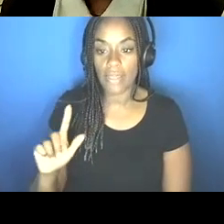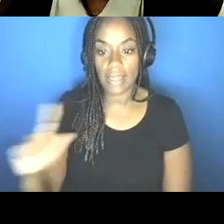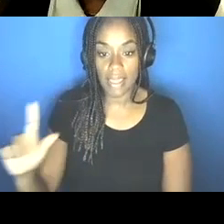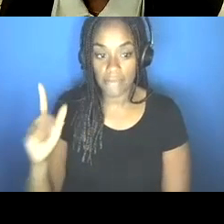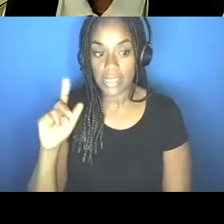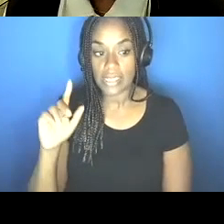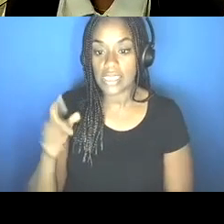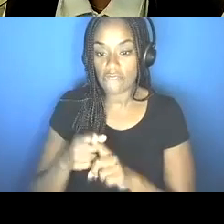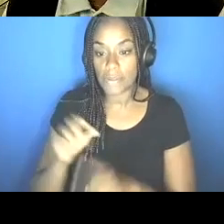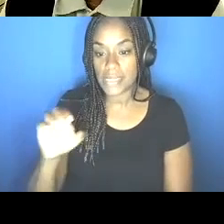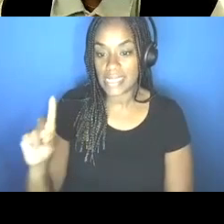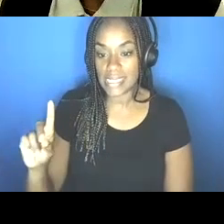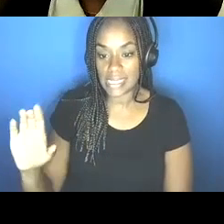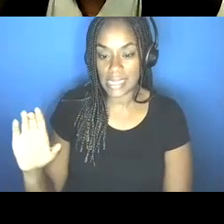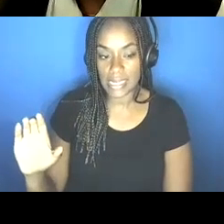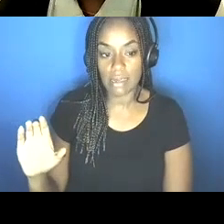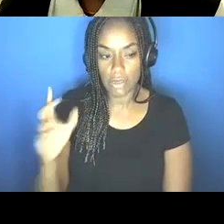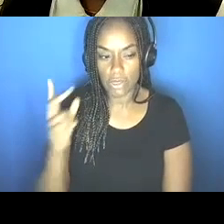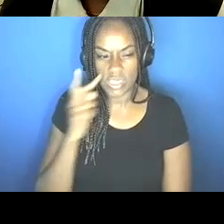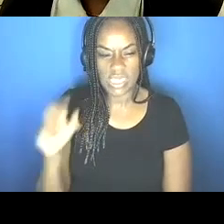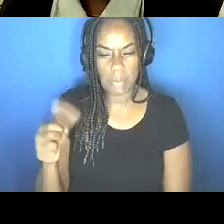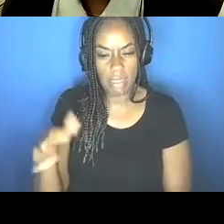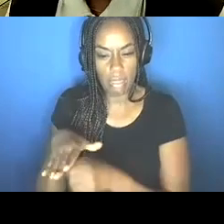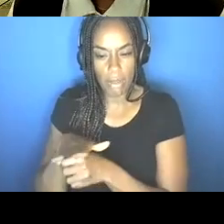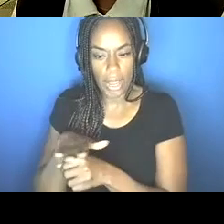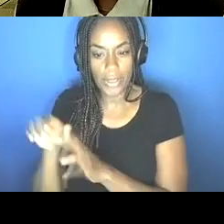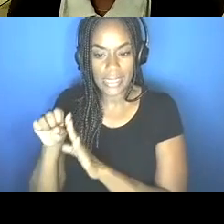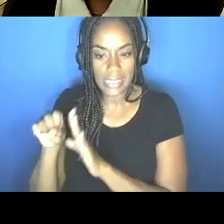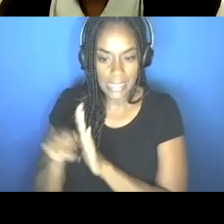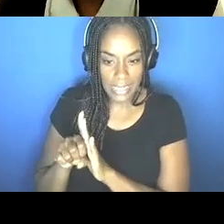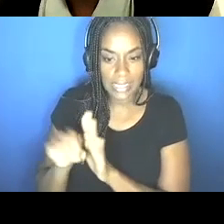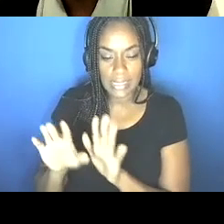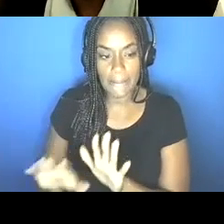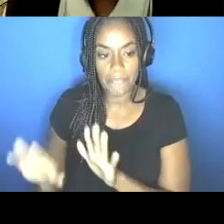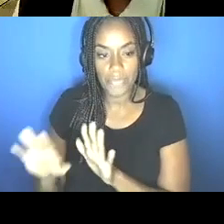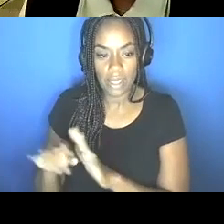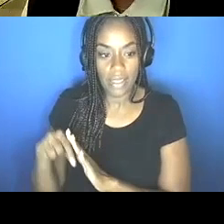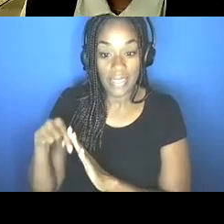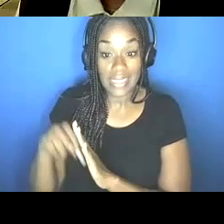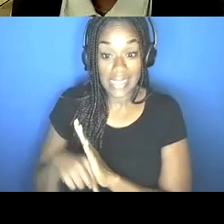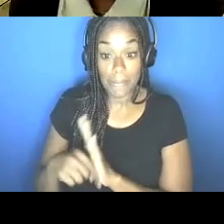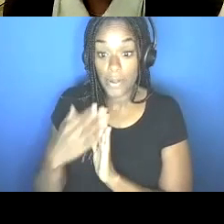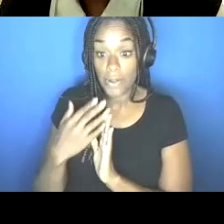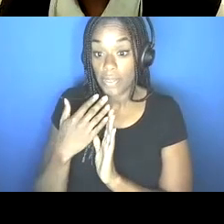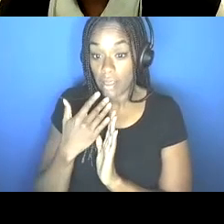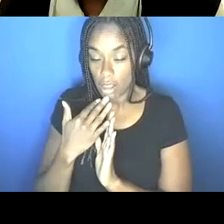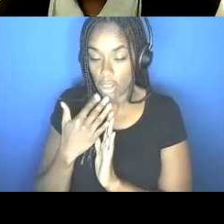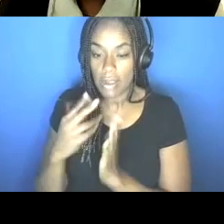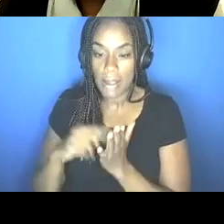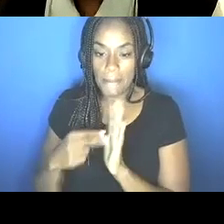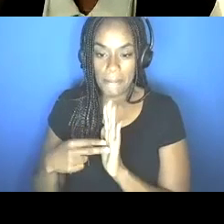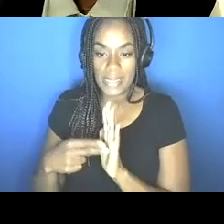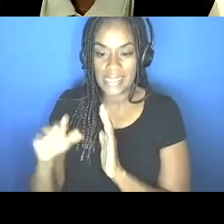You can see some of the other jurisdictions, some of the other states and territories, the deeper the color, the higher the case counts. And as you can see,